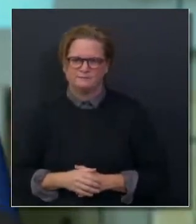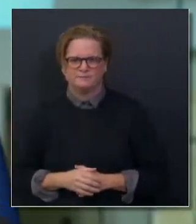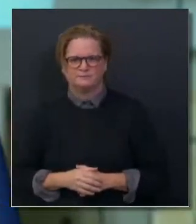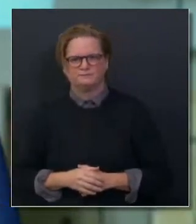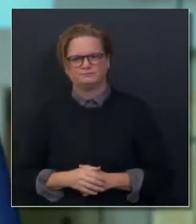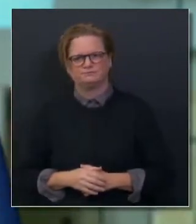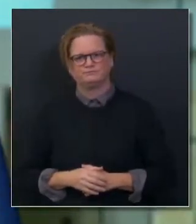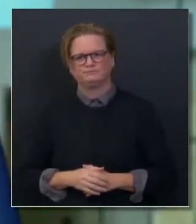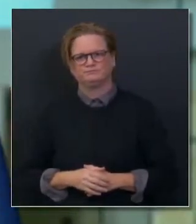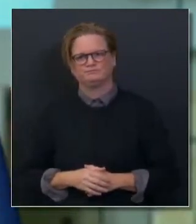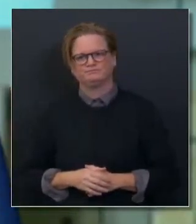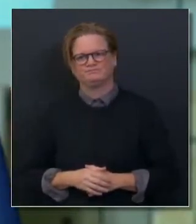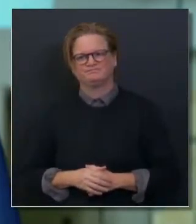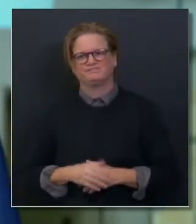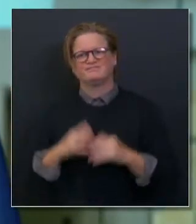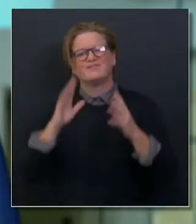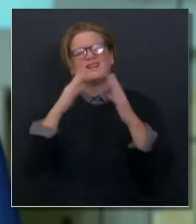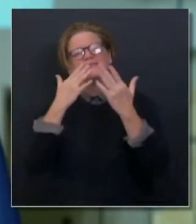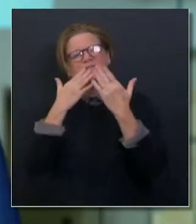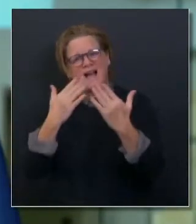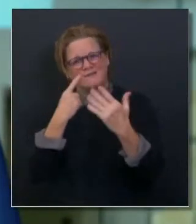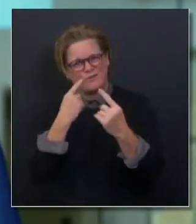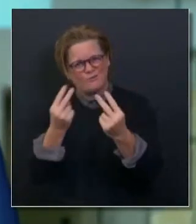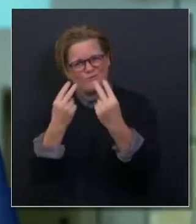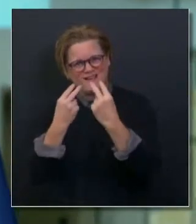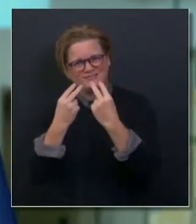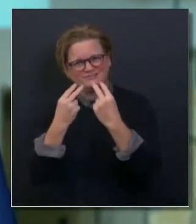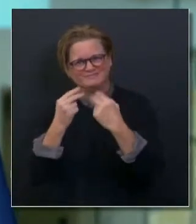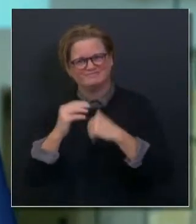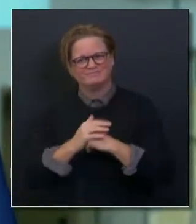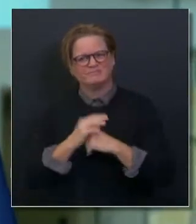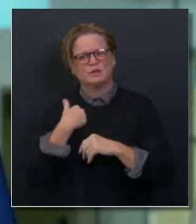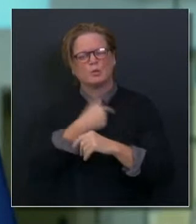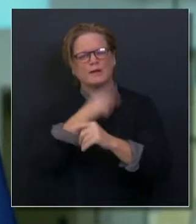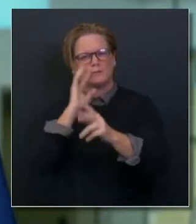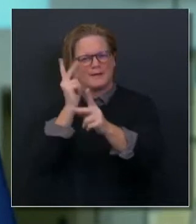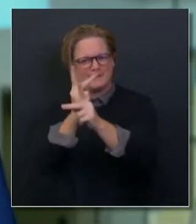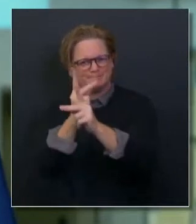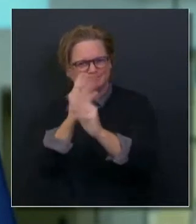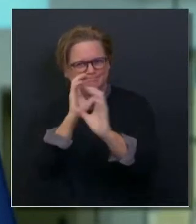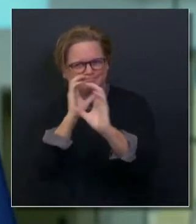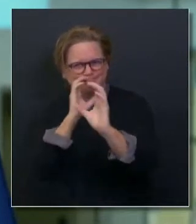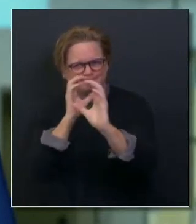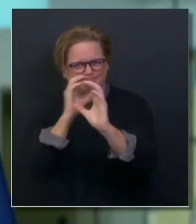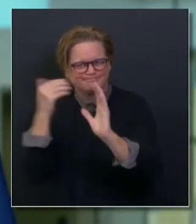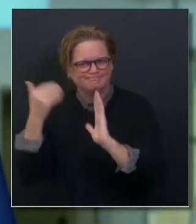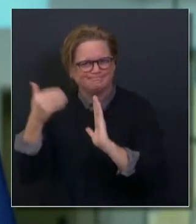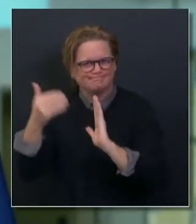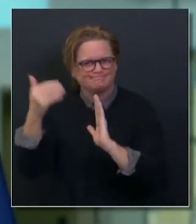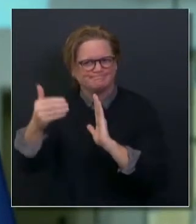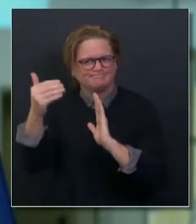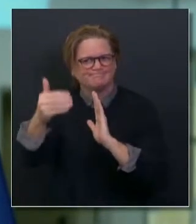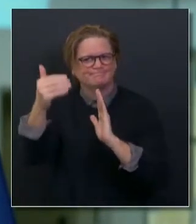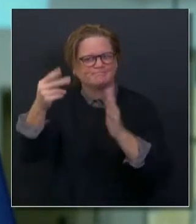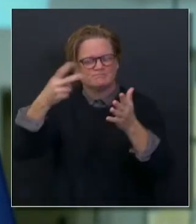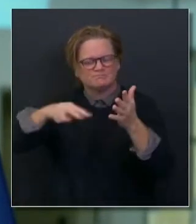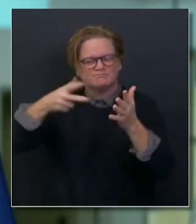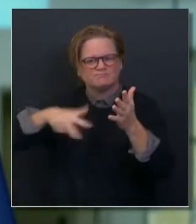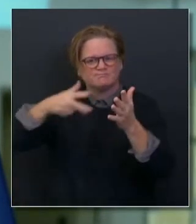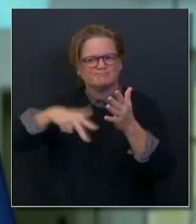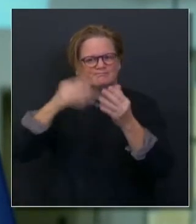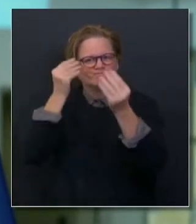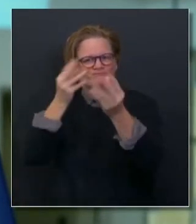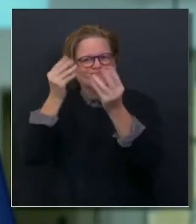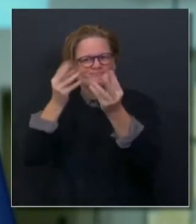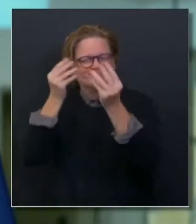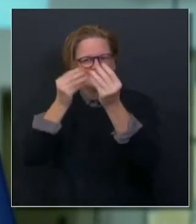Thanks again, everybody, for your attention. We'll continue to update you on a consistent basis over the next days and weeks. And just remind everybody, we're in